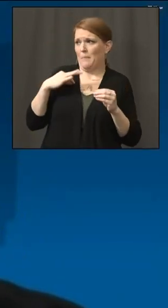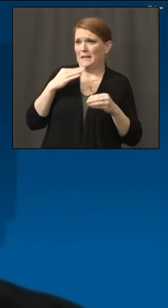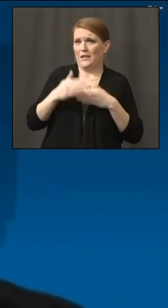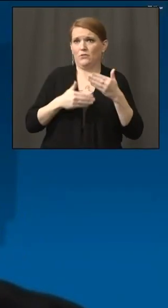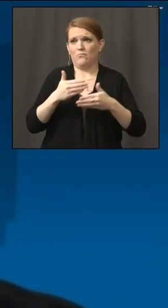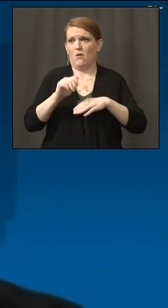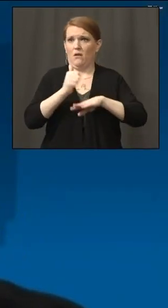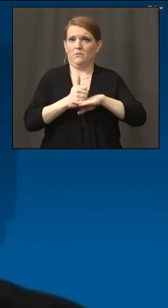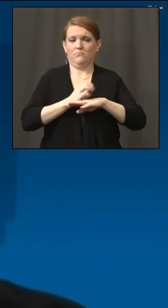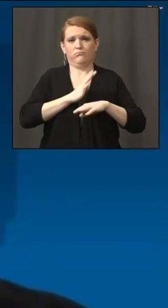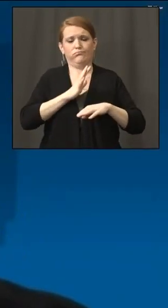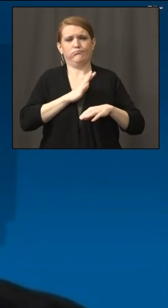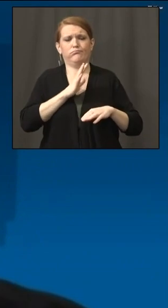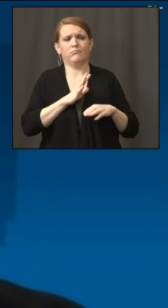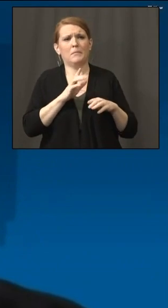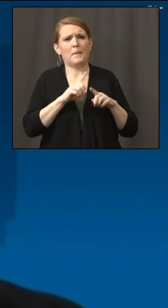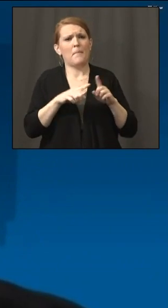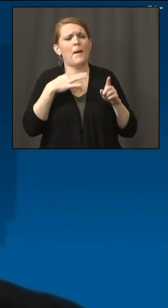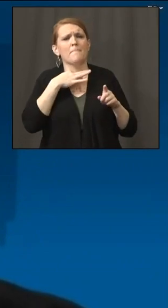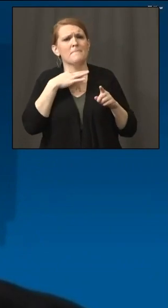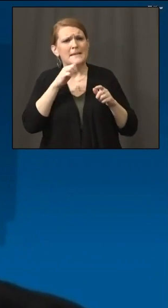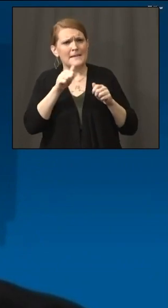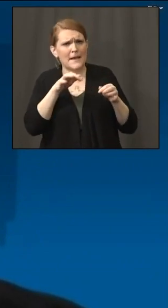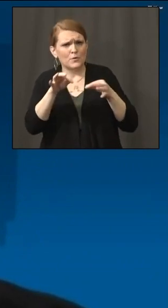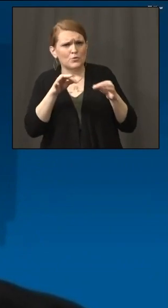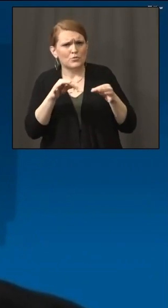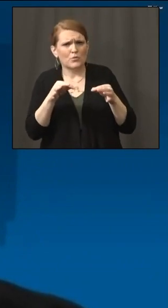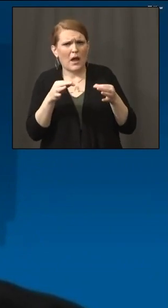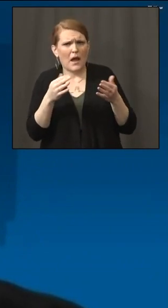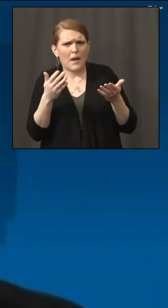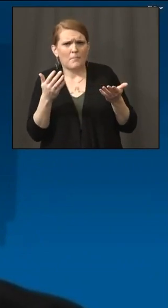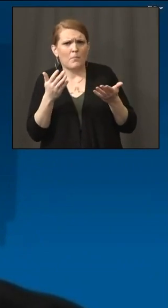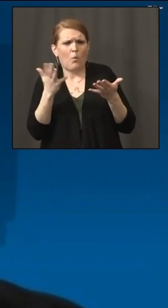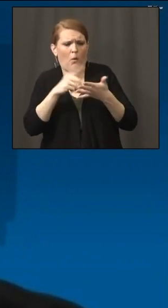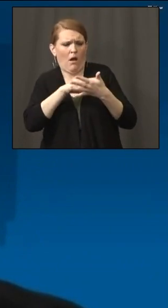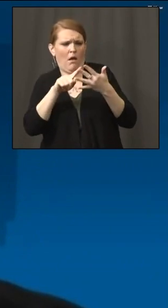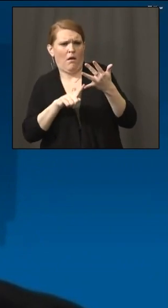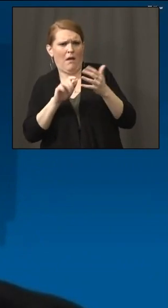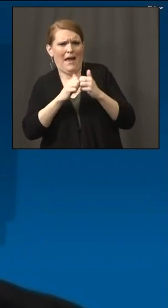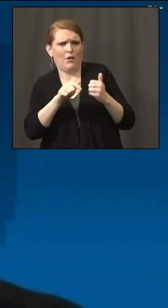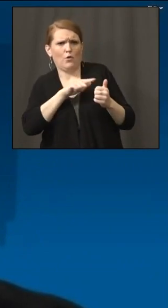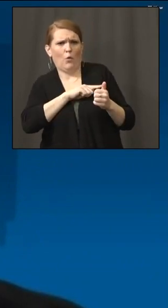describe what some of the qualifications would be to be able to get this grant?